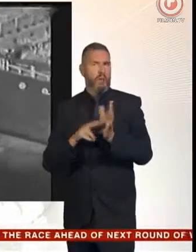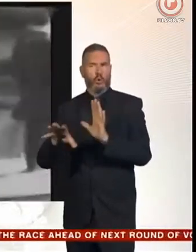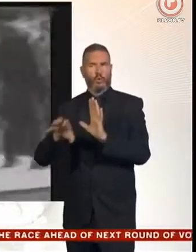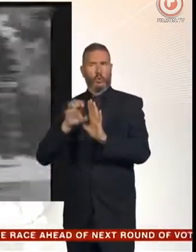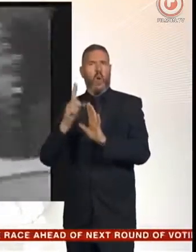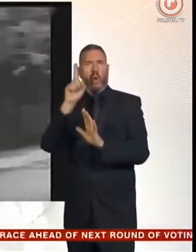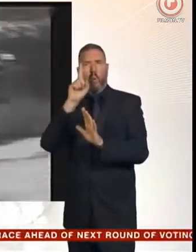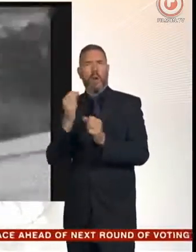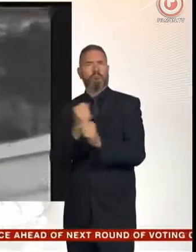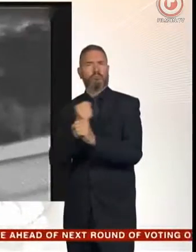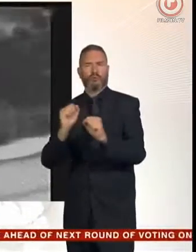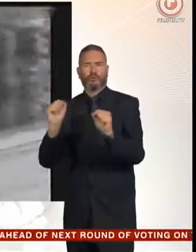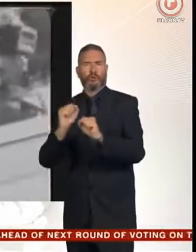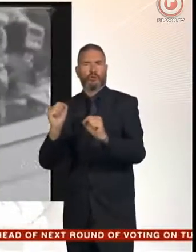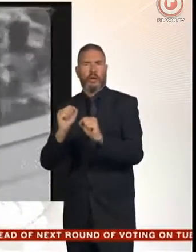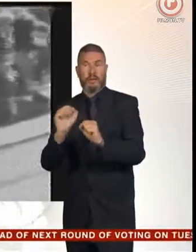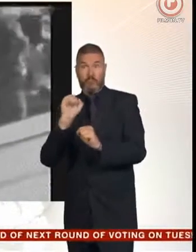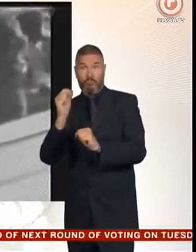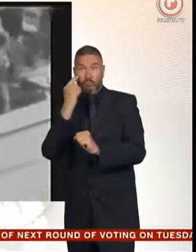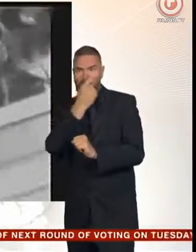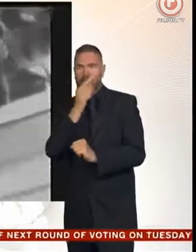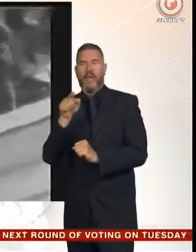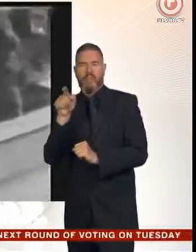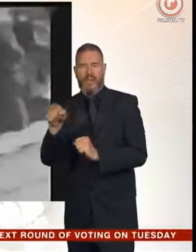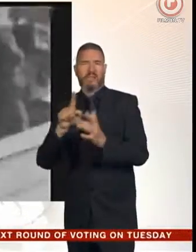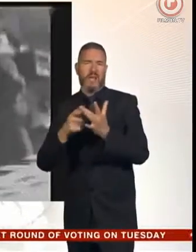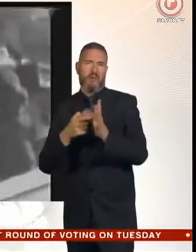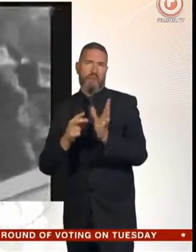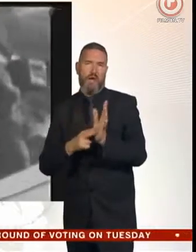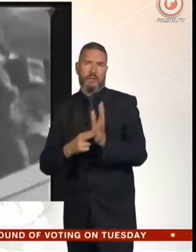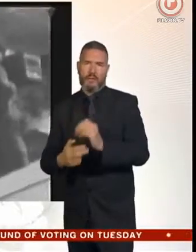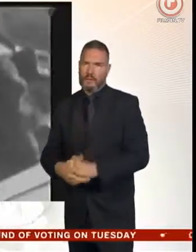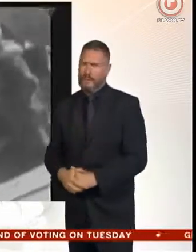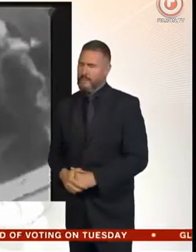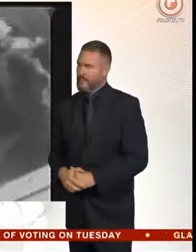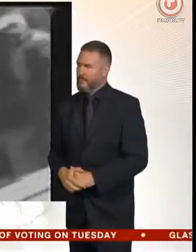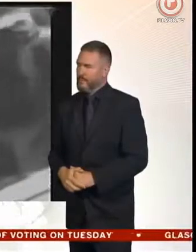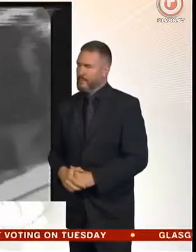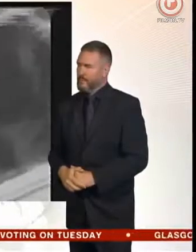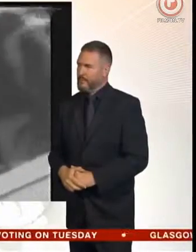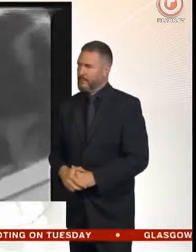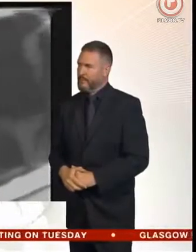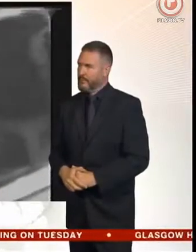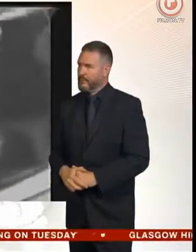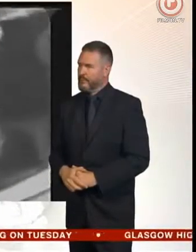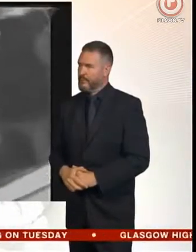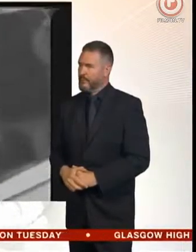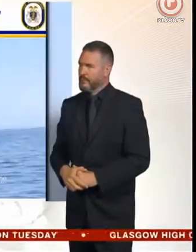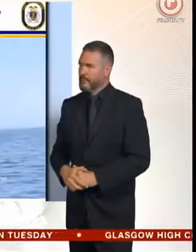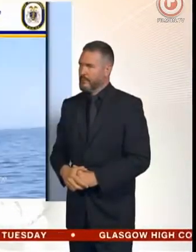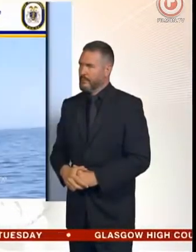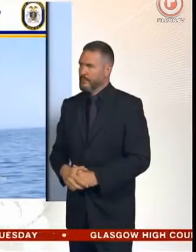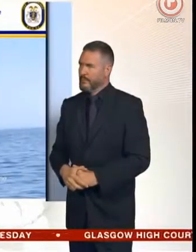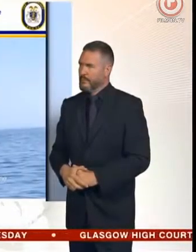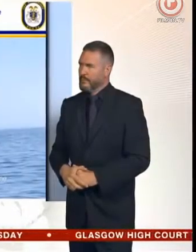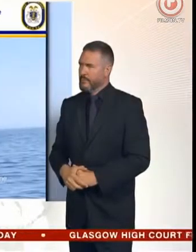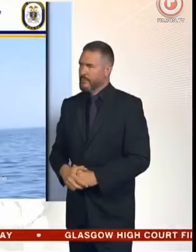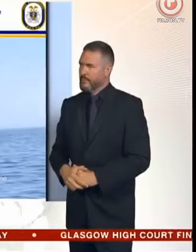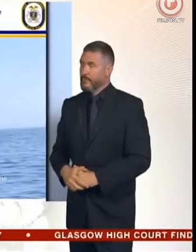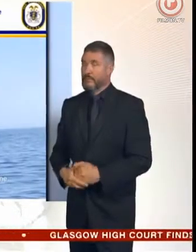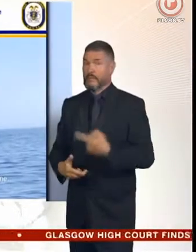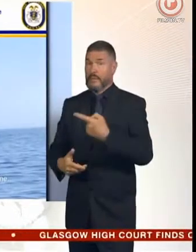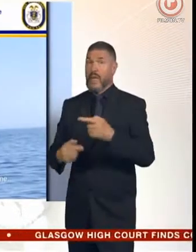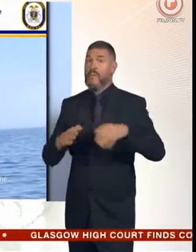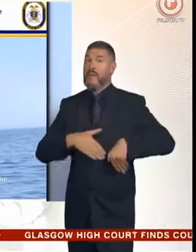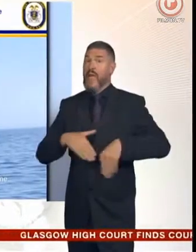away an unexploded mine, which the U.S. believes they'd planted on one of the ships. The U.S.